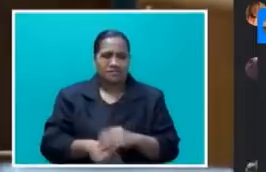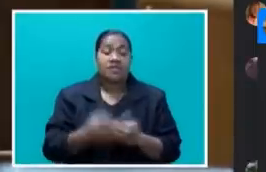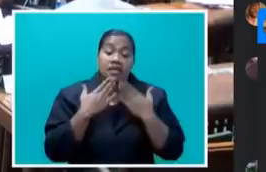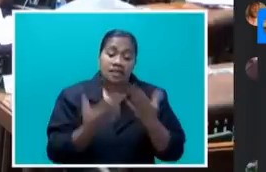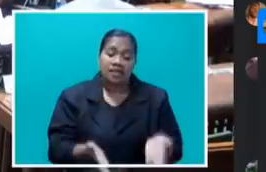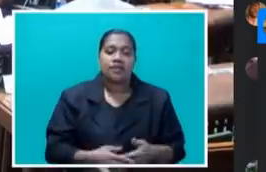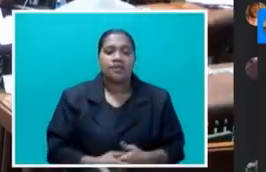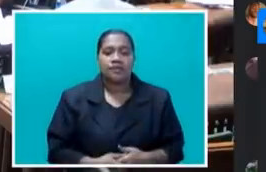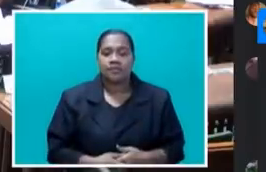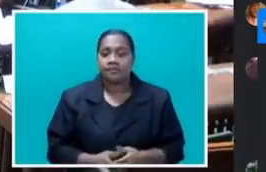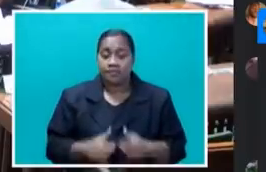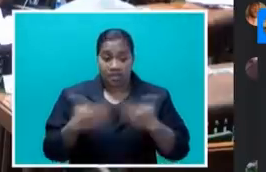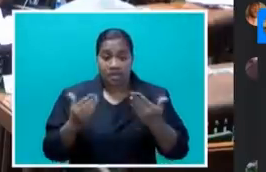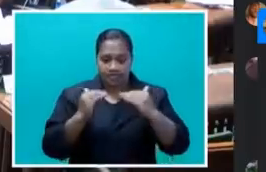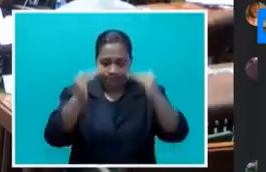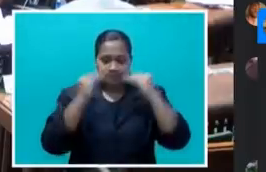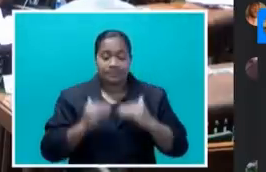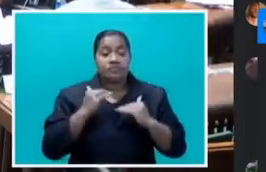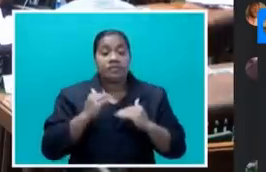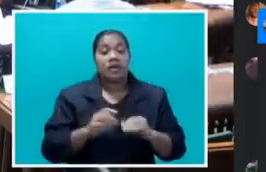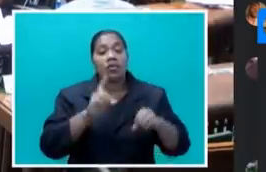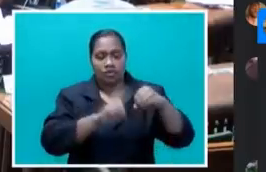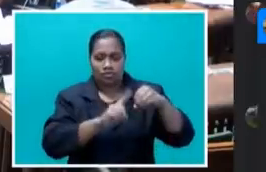We move on to the next question.